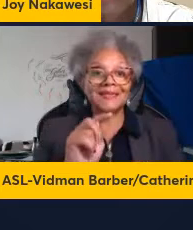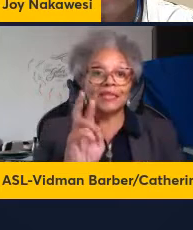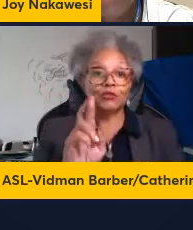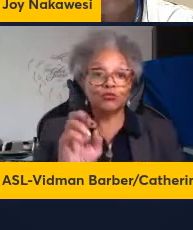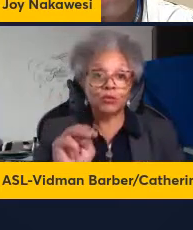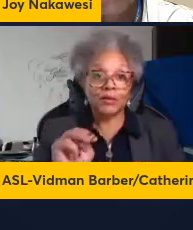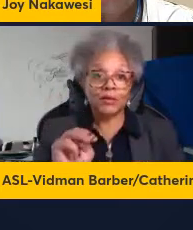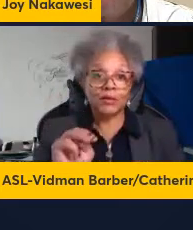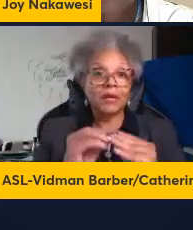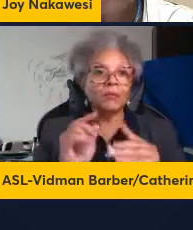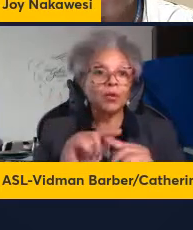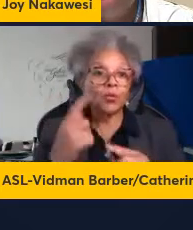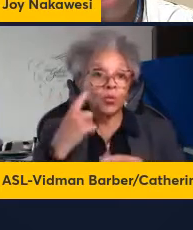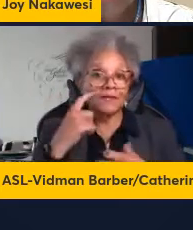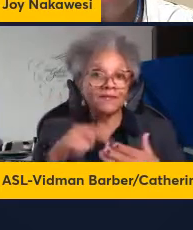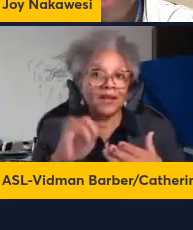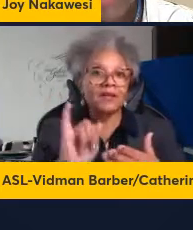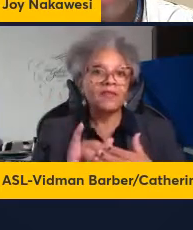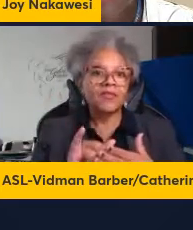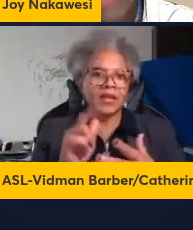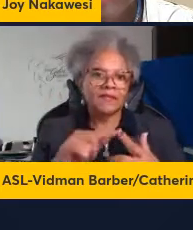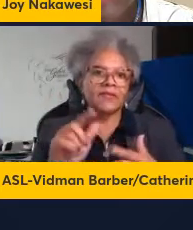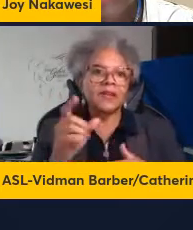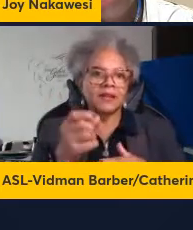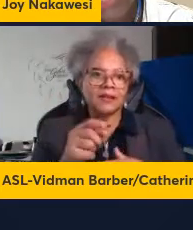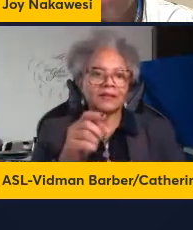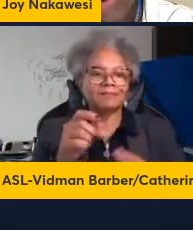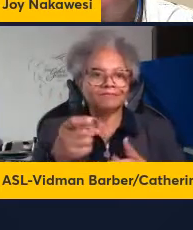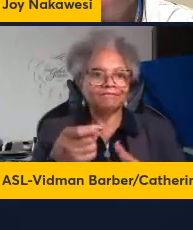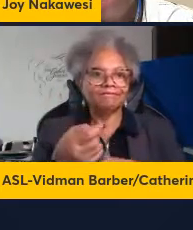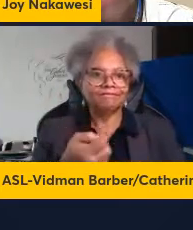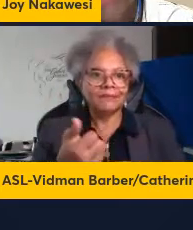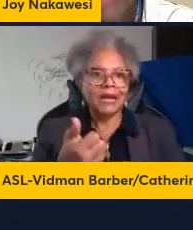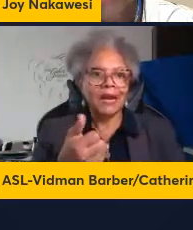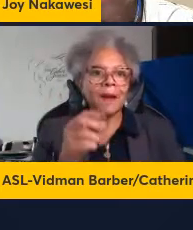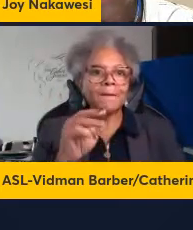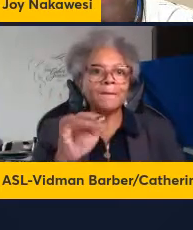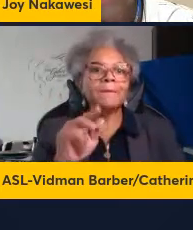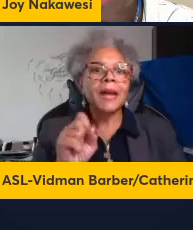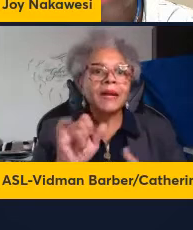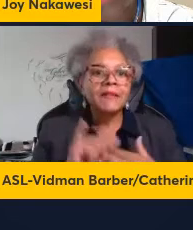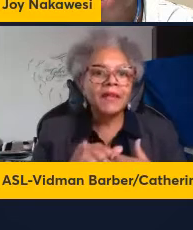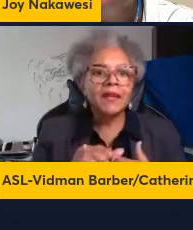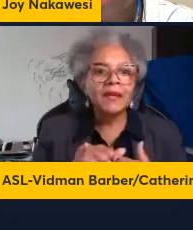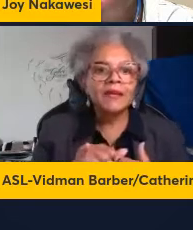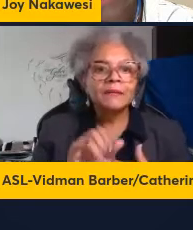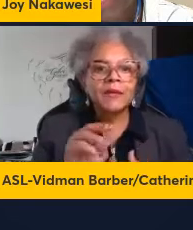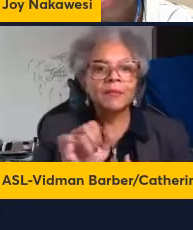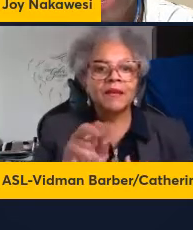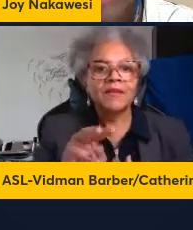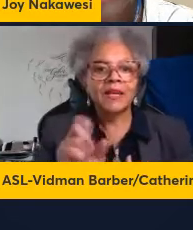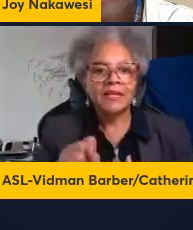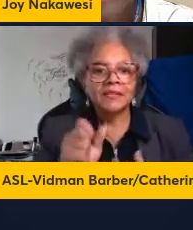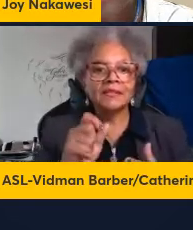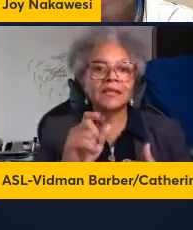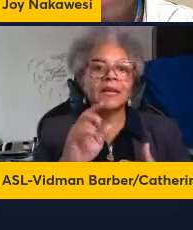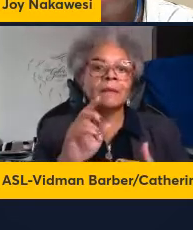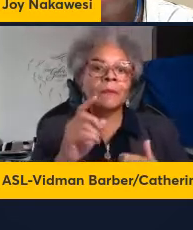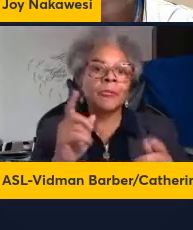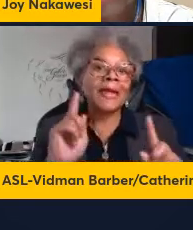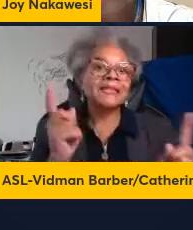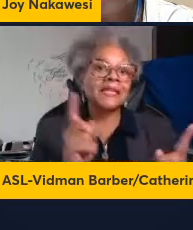numbers we found that the Mavs knockout mice but not the MYD88 TREF double knockout mice had